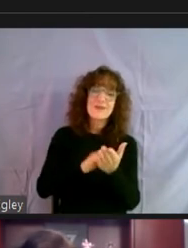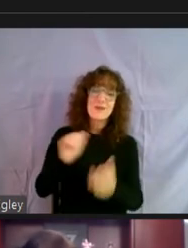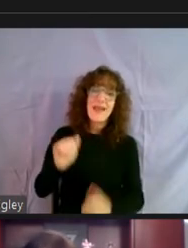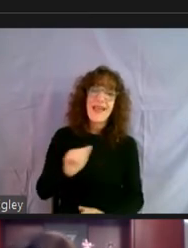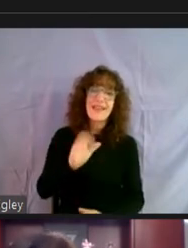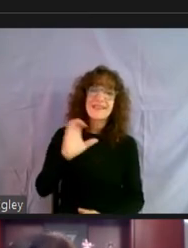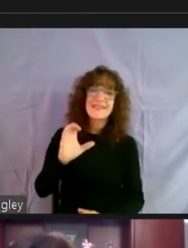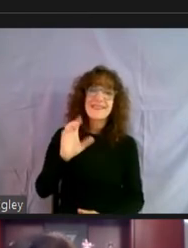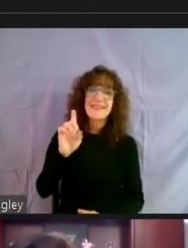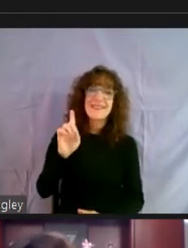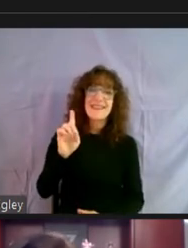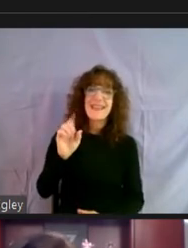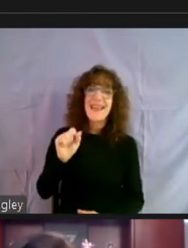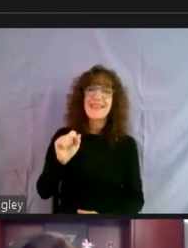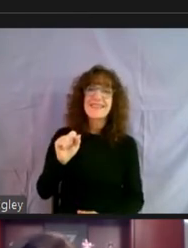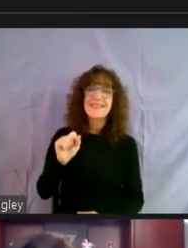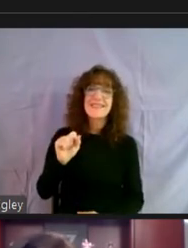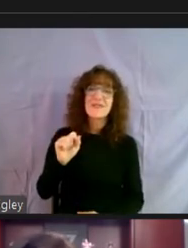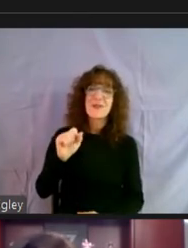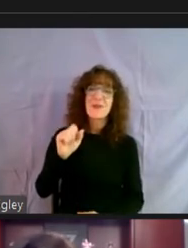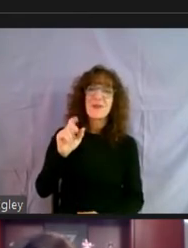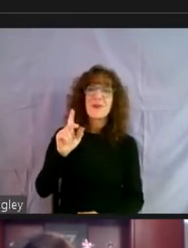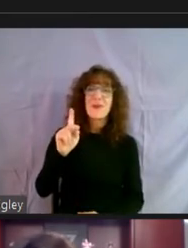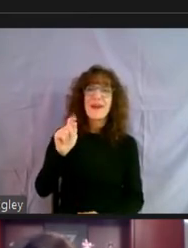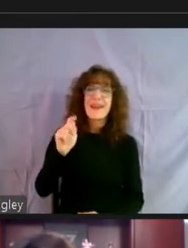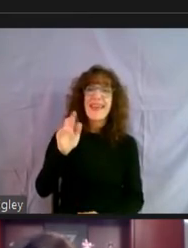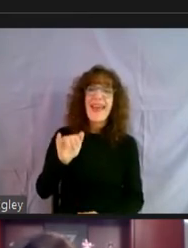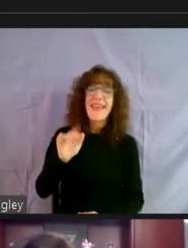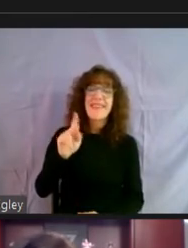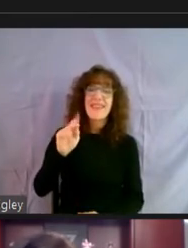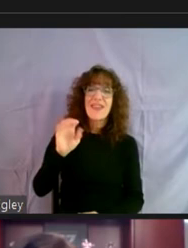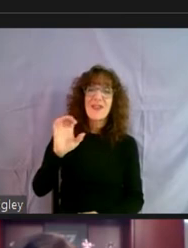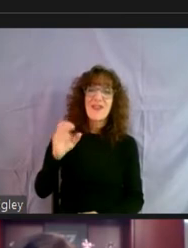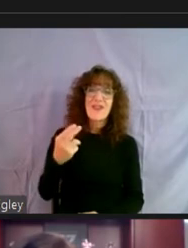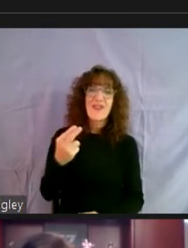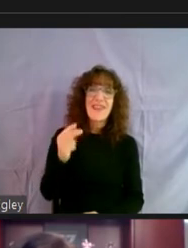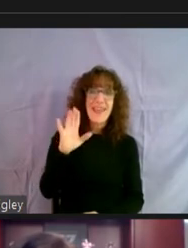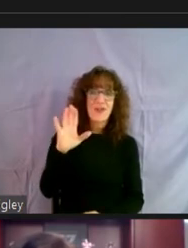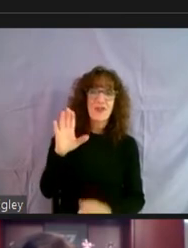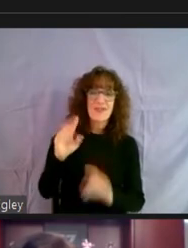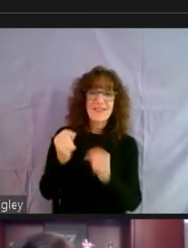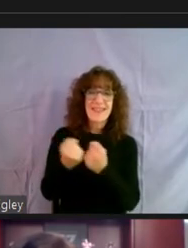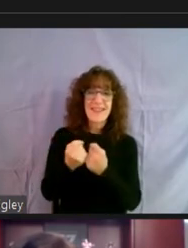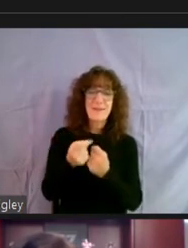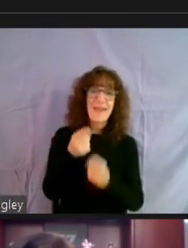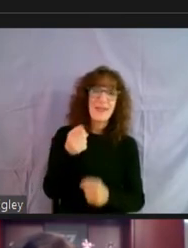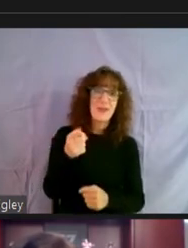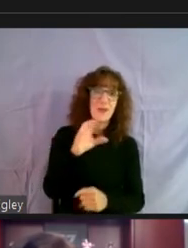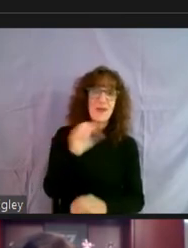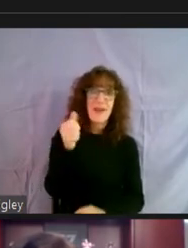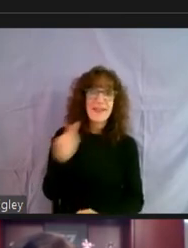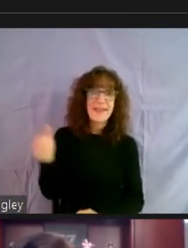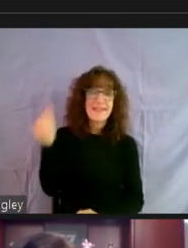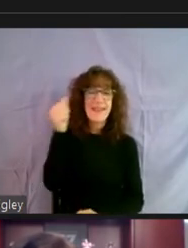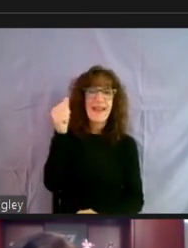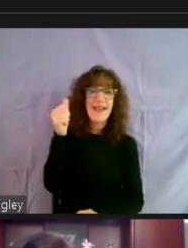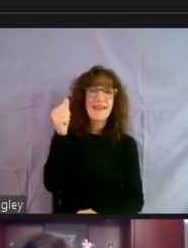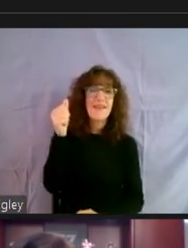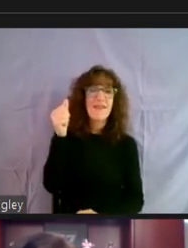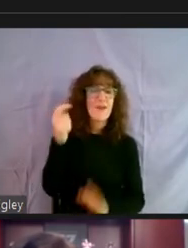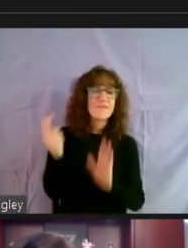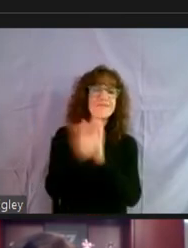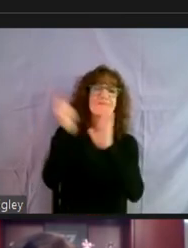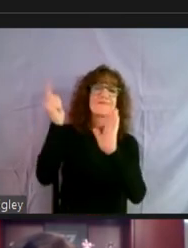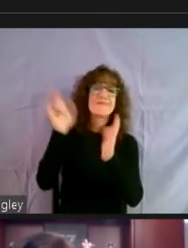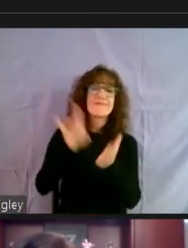Cook and her team, and certainly you, your leadership, um, County Executive on standing up so quickly, the eviction prevention